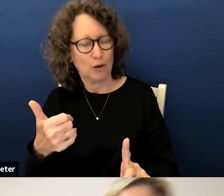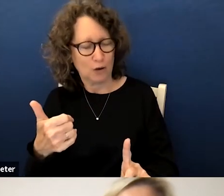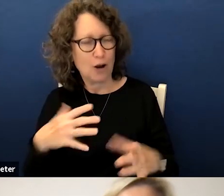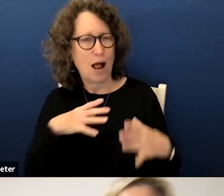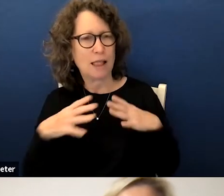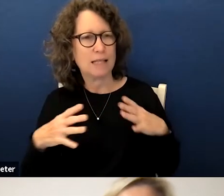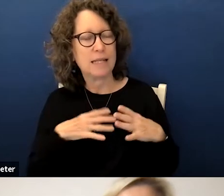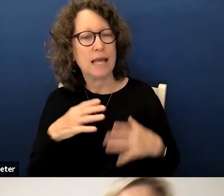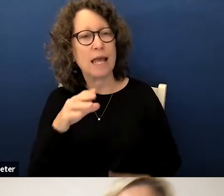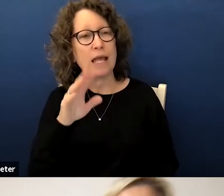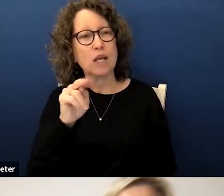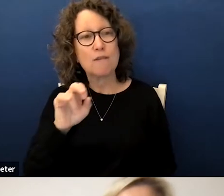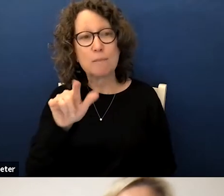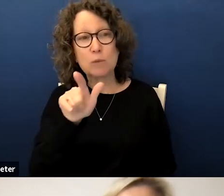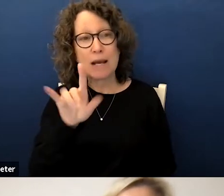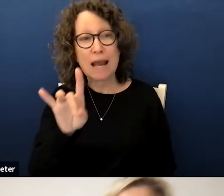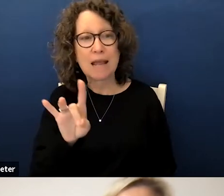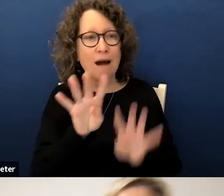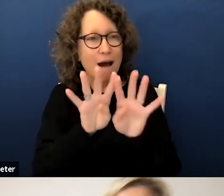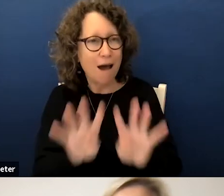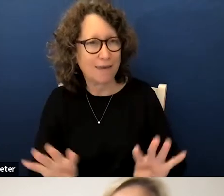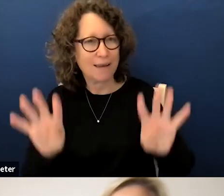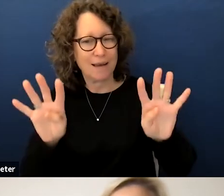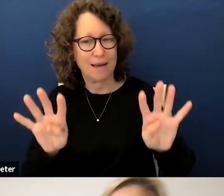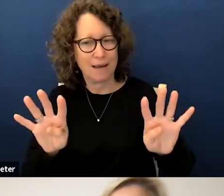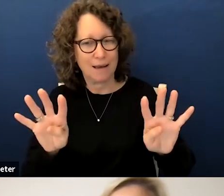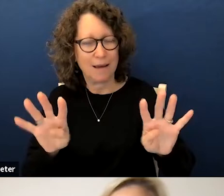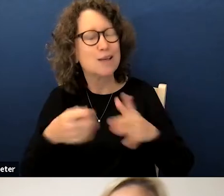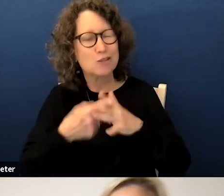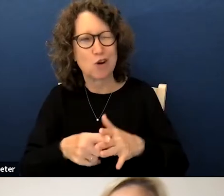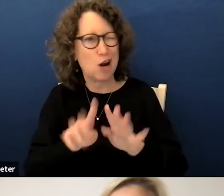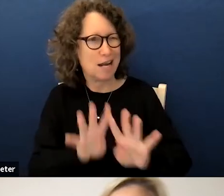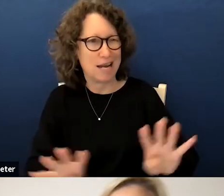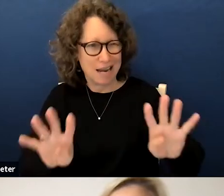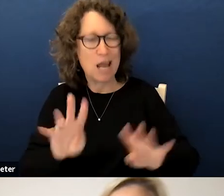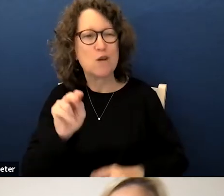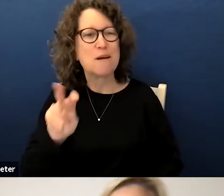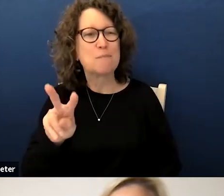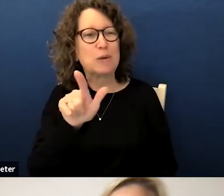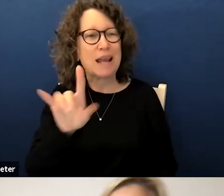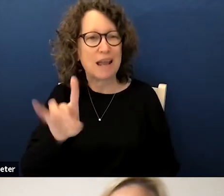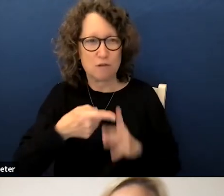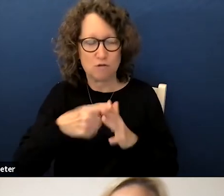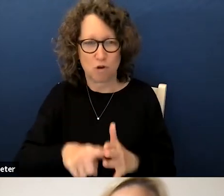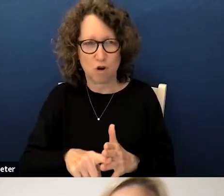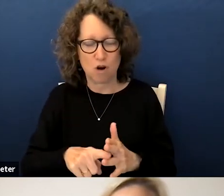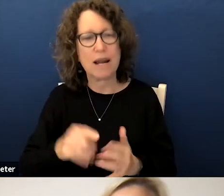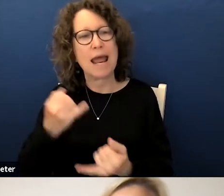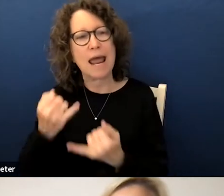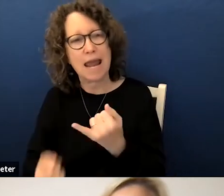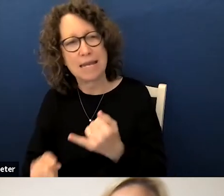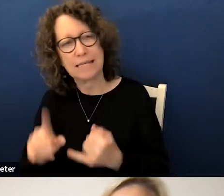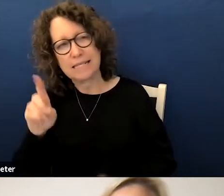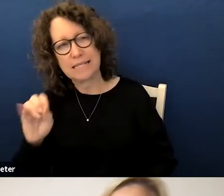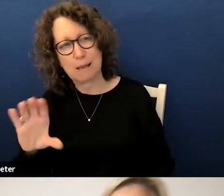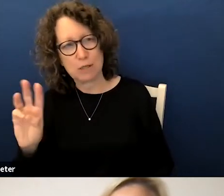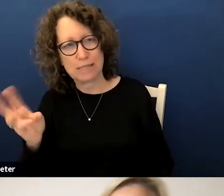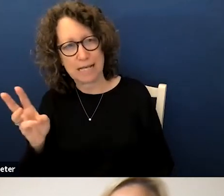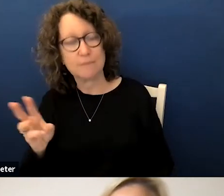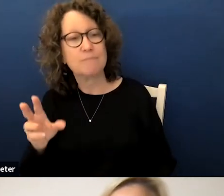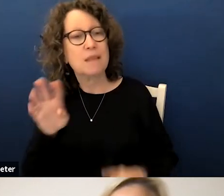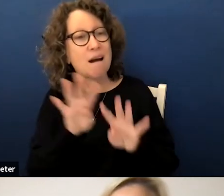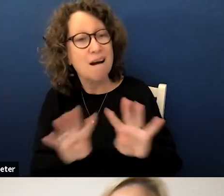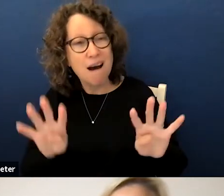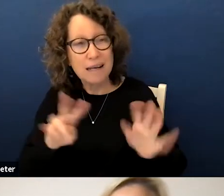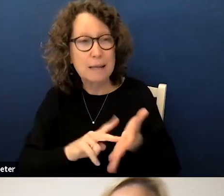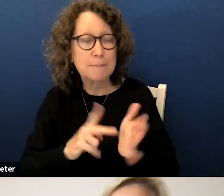sunday november 28th and ending not this sunday next sunday november 28th ending the evening of monday december 6. hanukkah